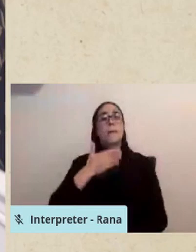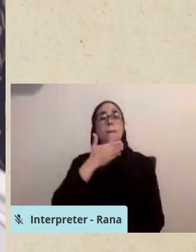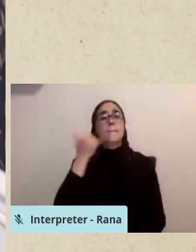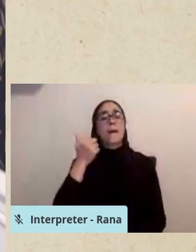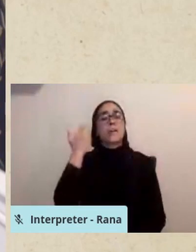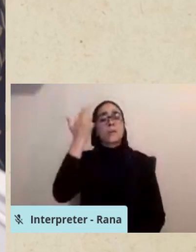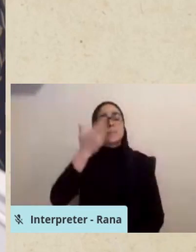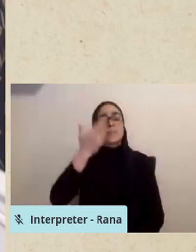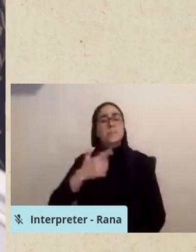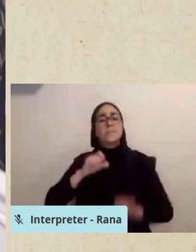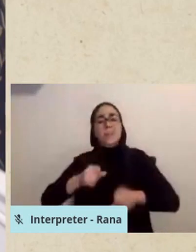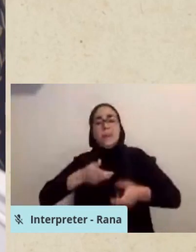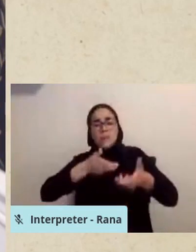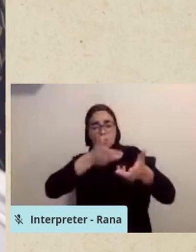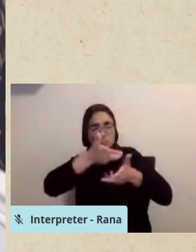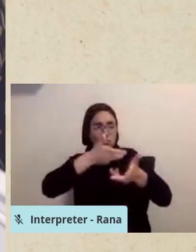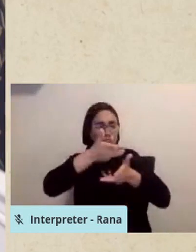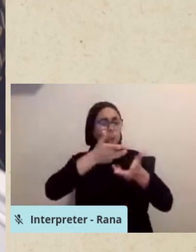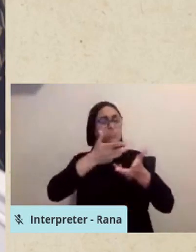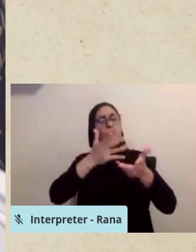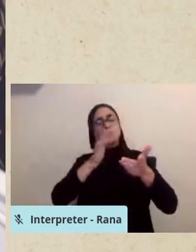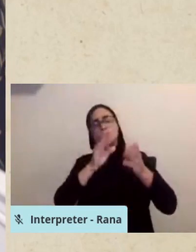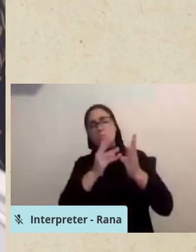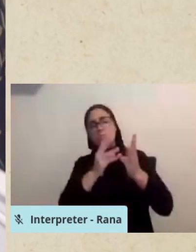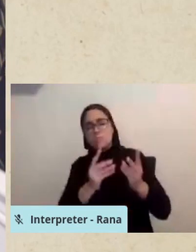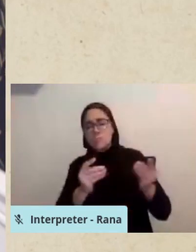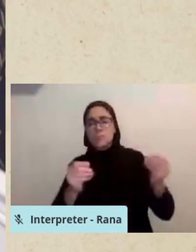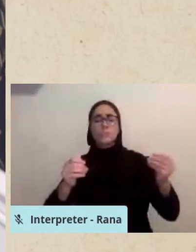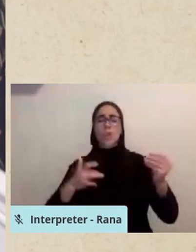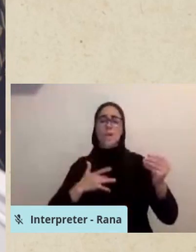absorb and process and move towards closure.